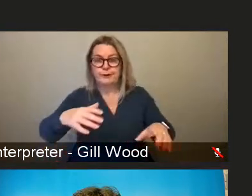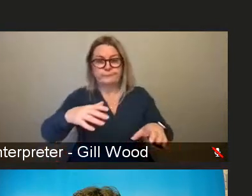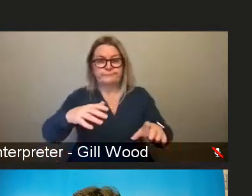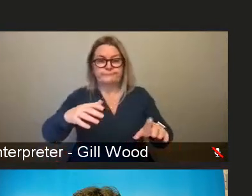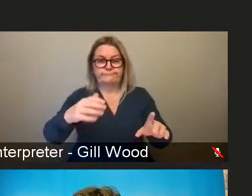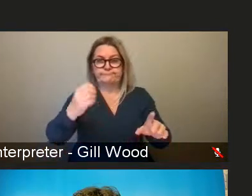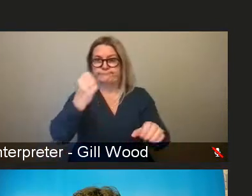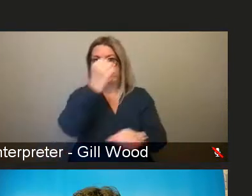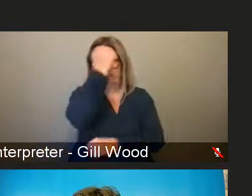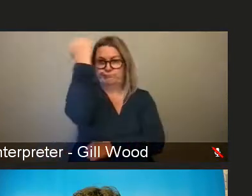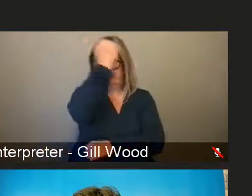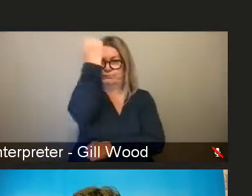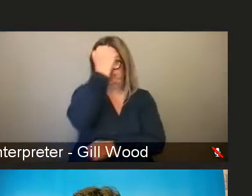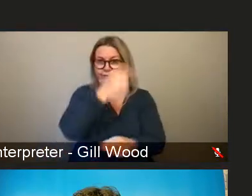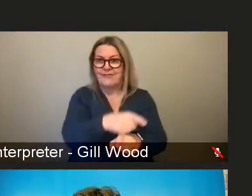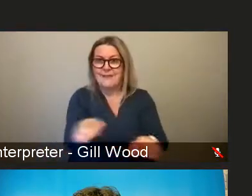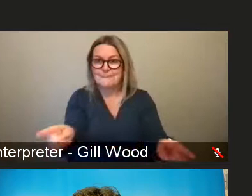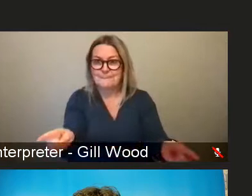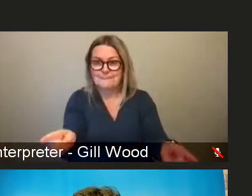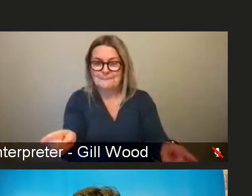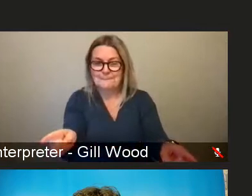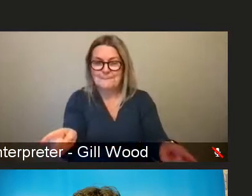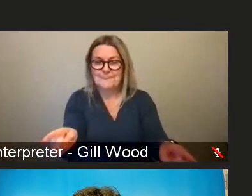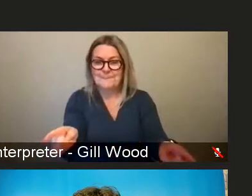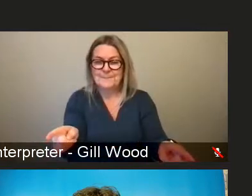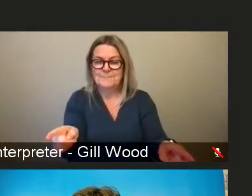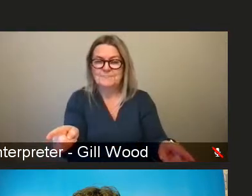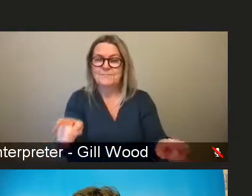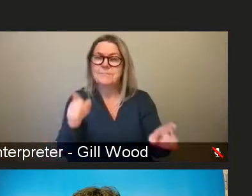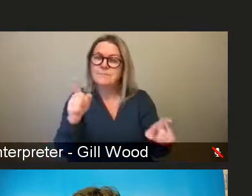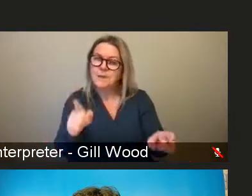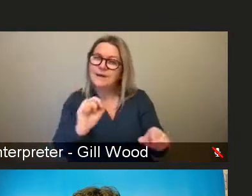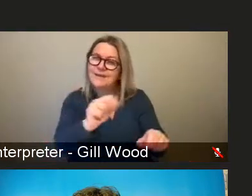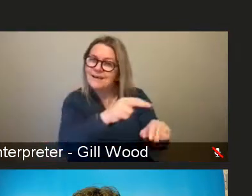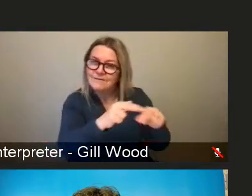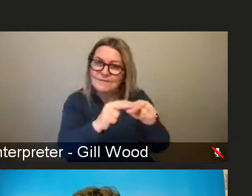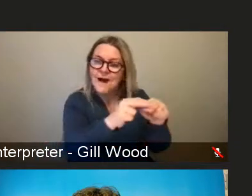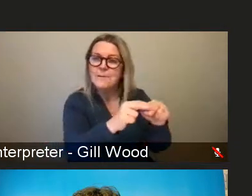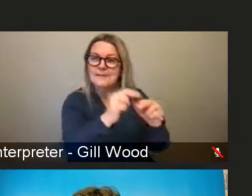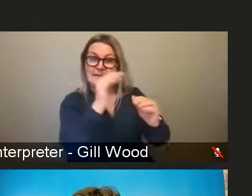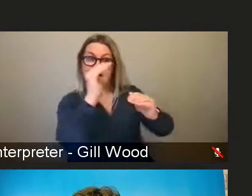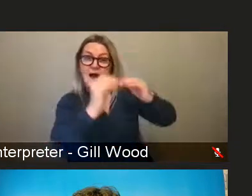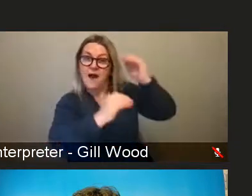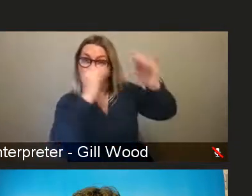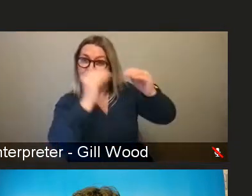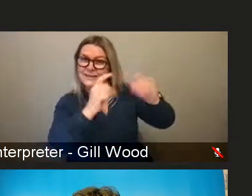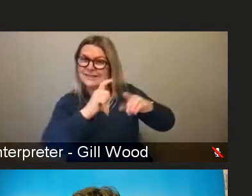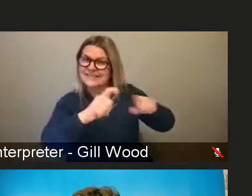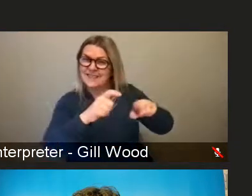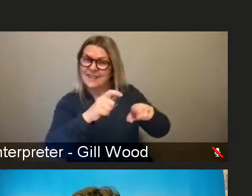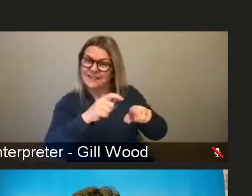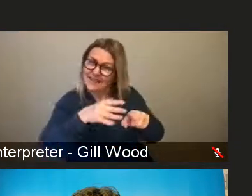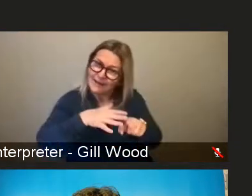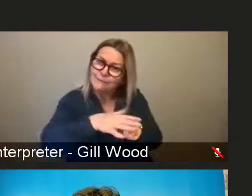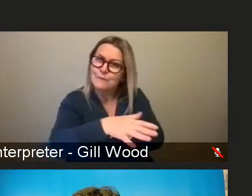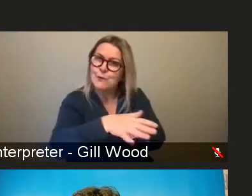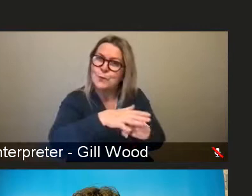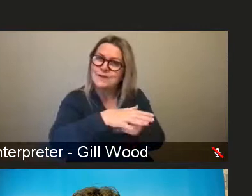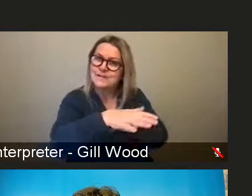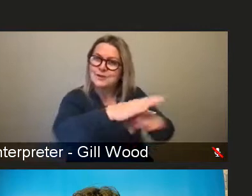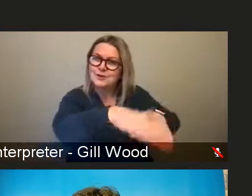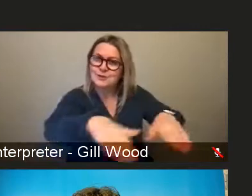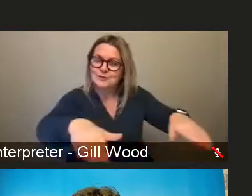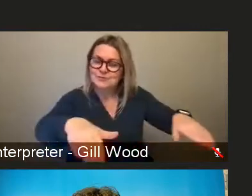fact that adults in their lives are still affecting that. If we are not reaching out to all age groups,